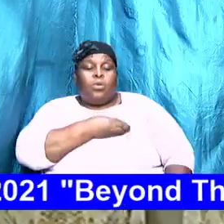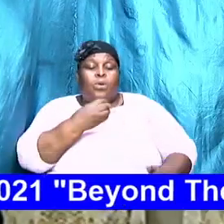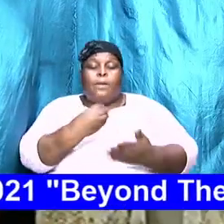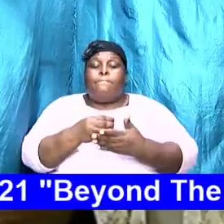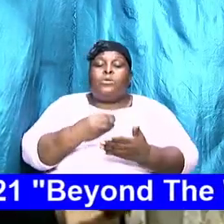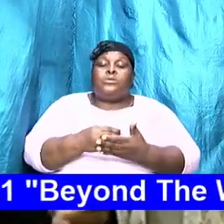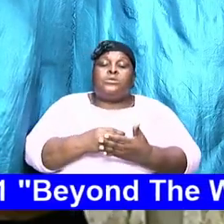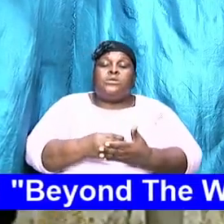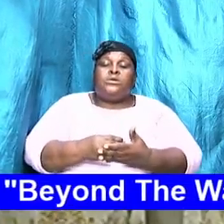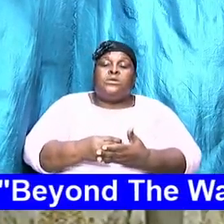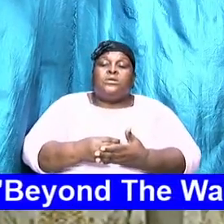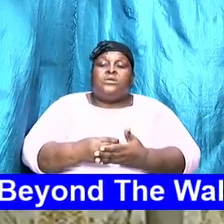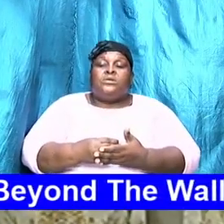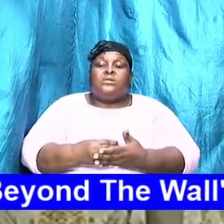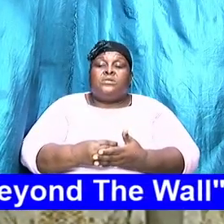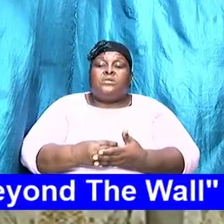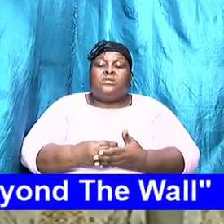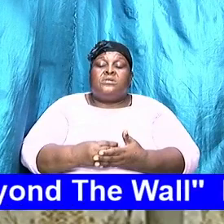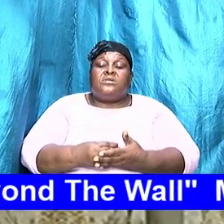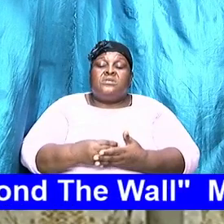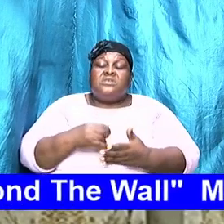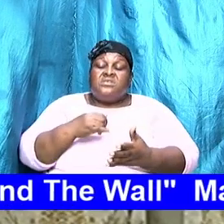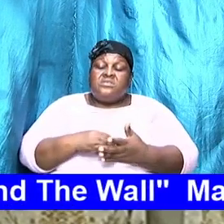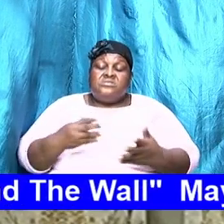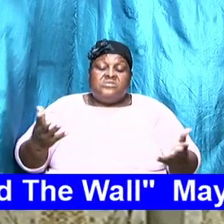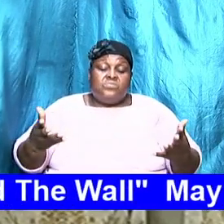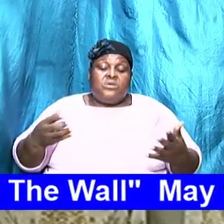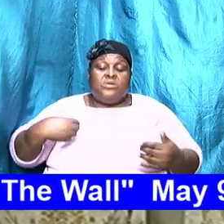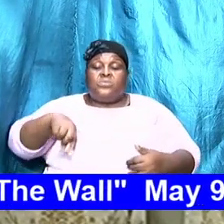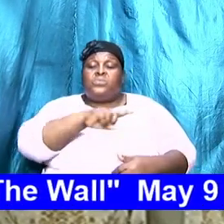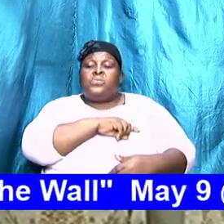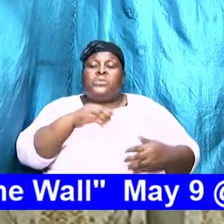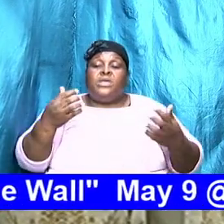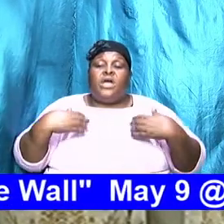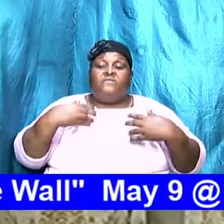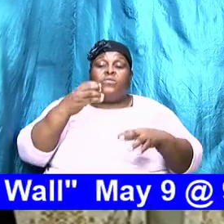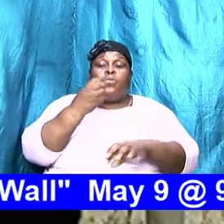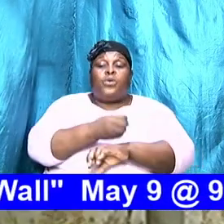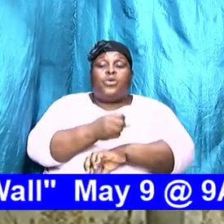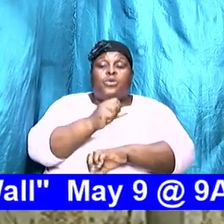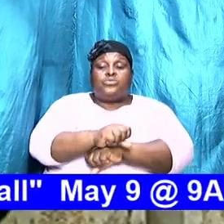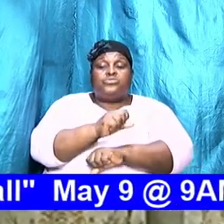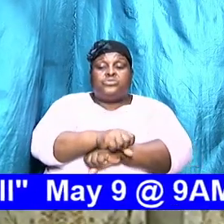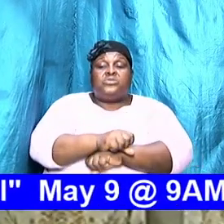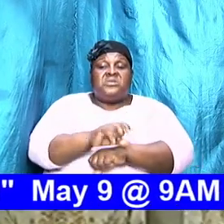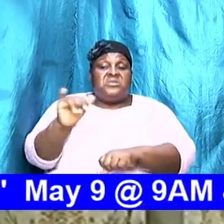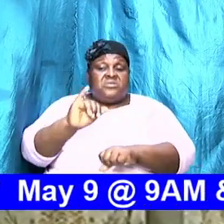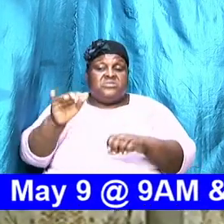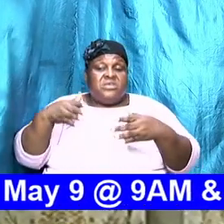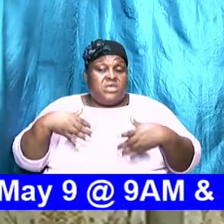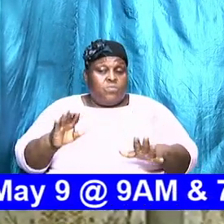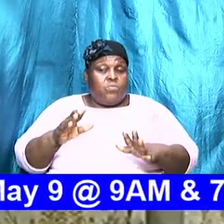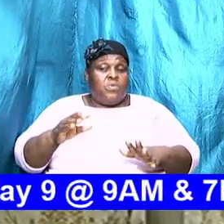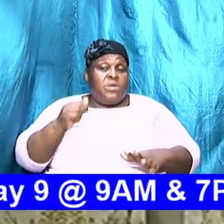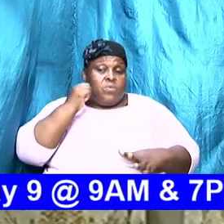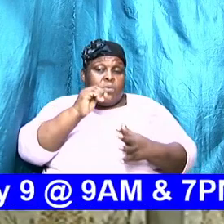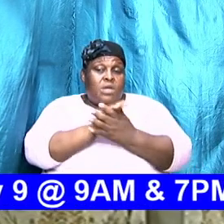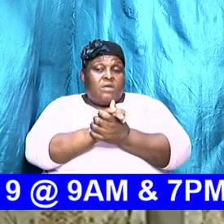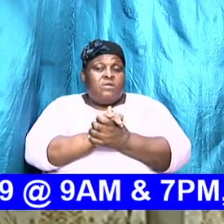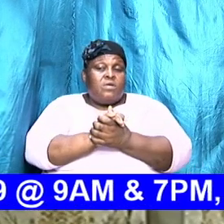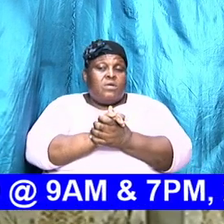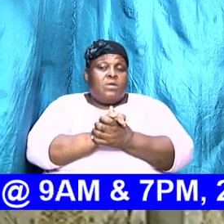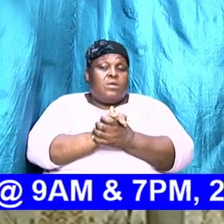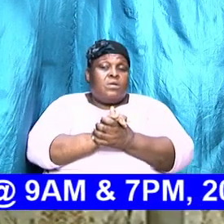this is what we have earned and in the same way our wife now goes out